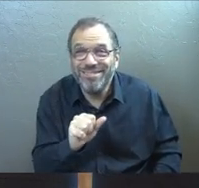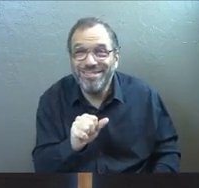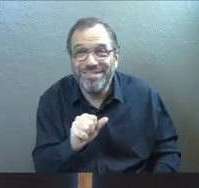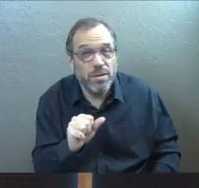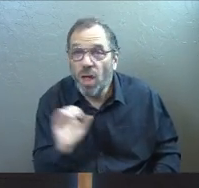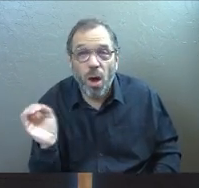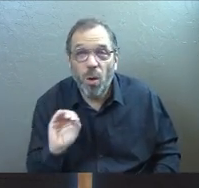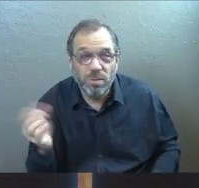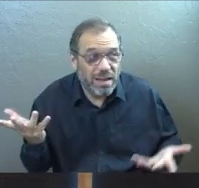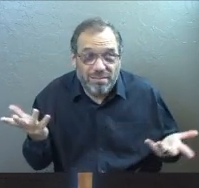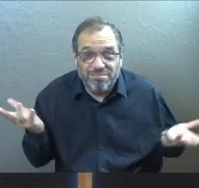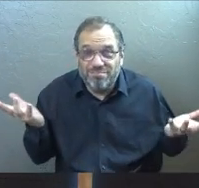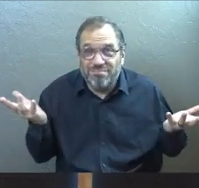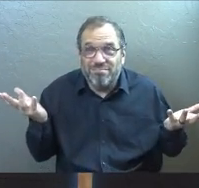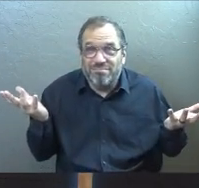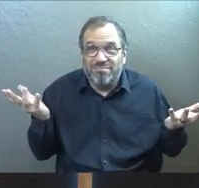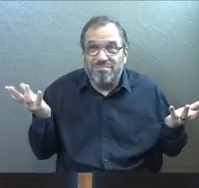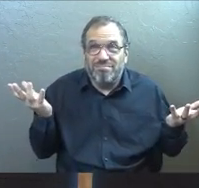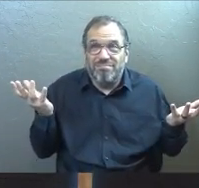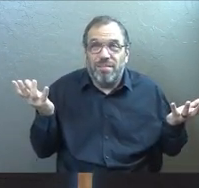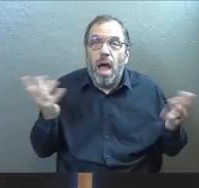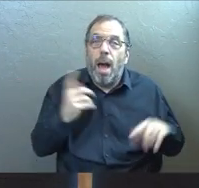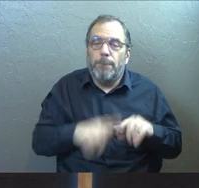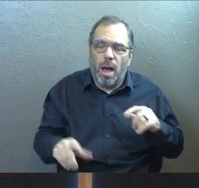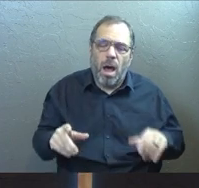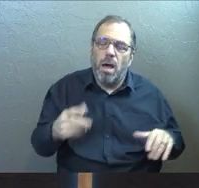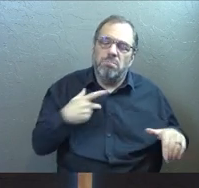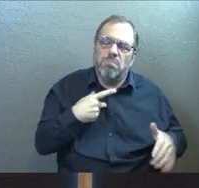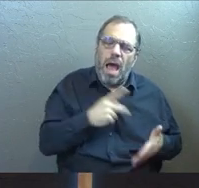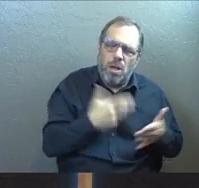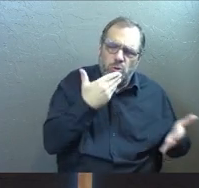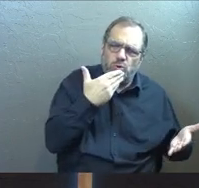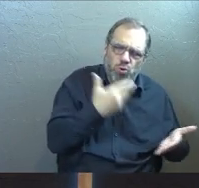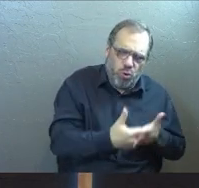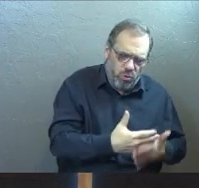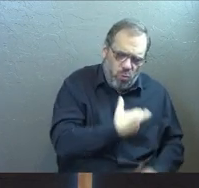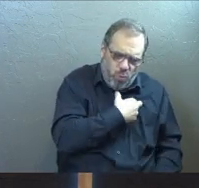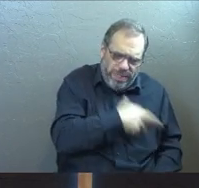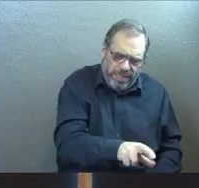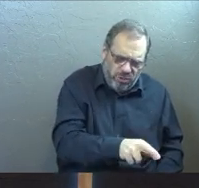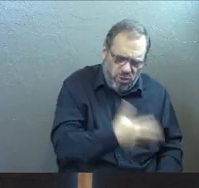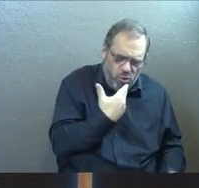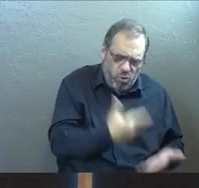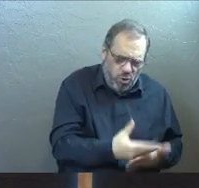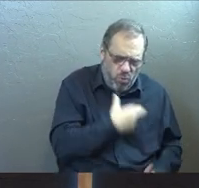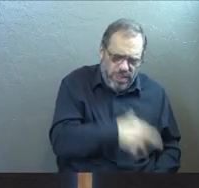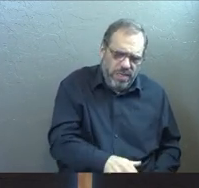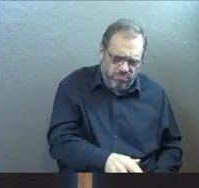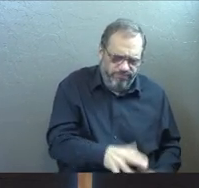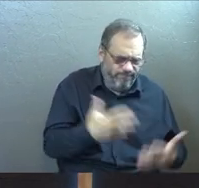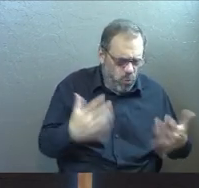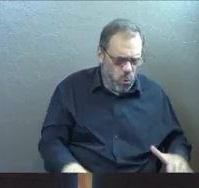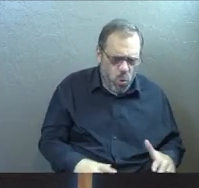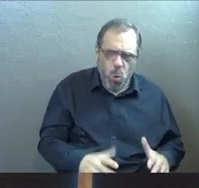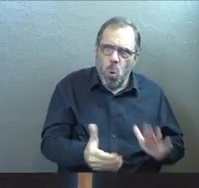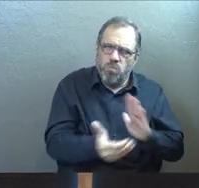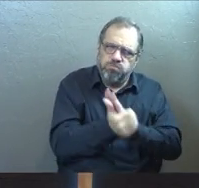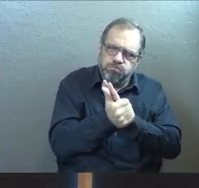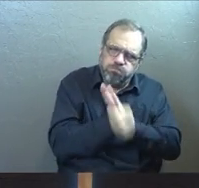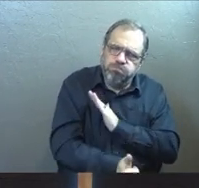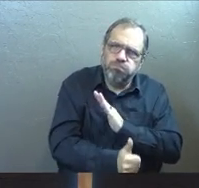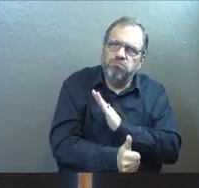None of us really, but he's like, I was good at this religion thing for sure. He was a pro